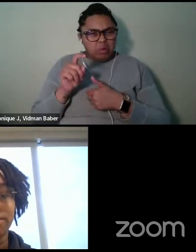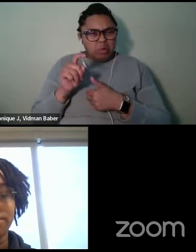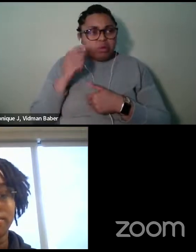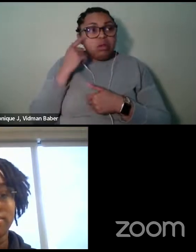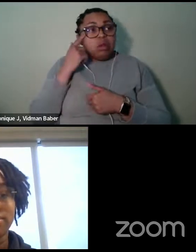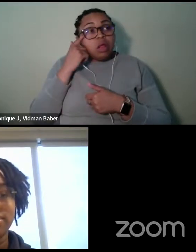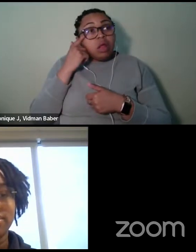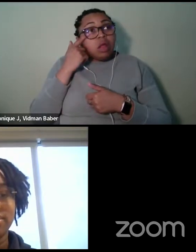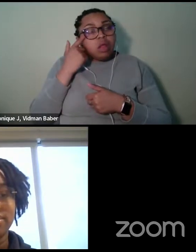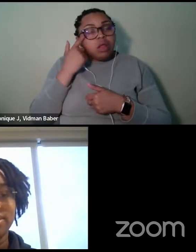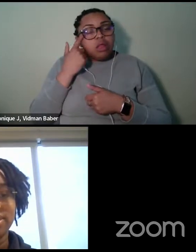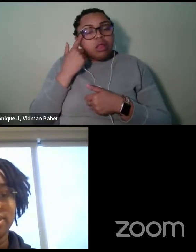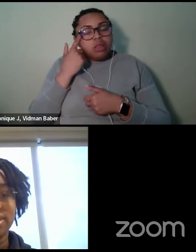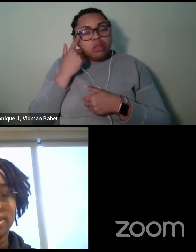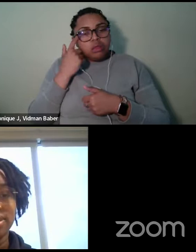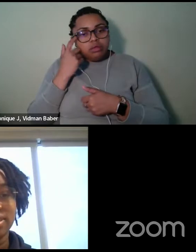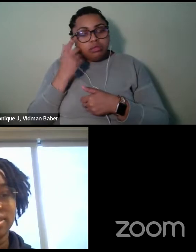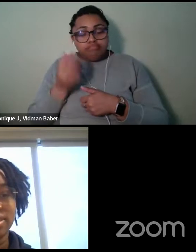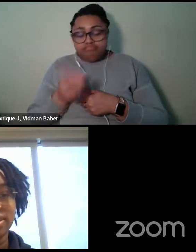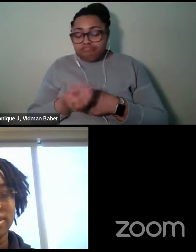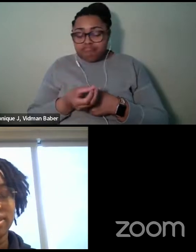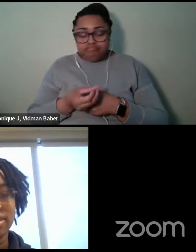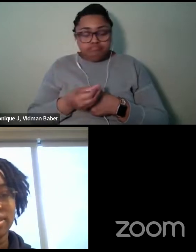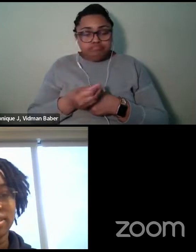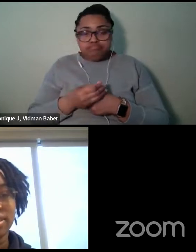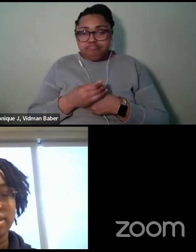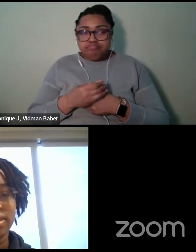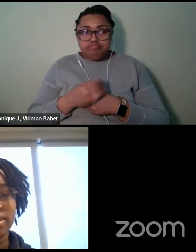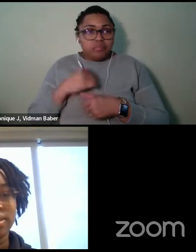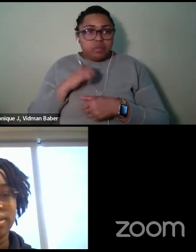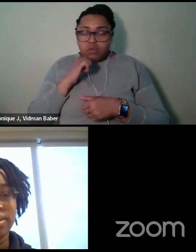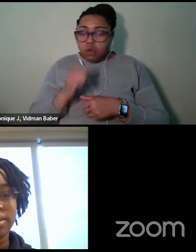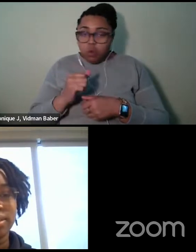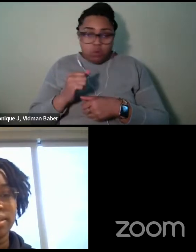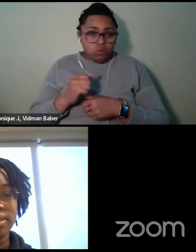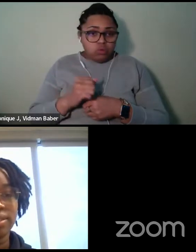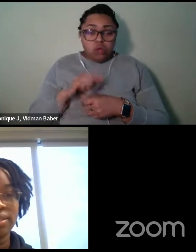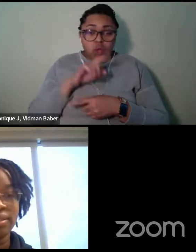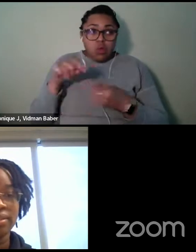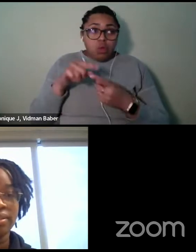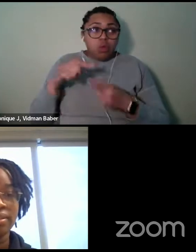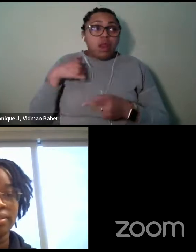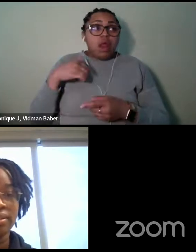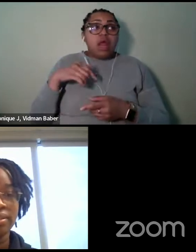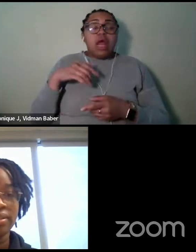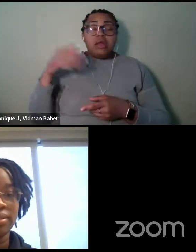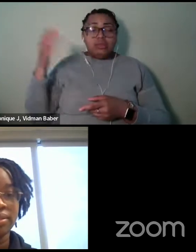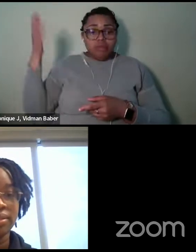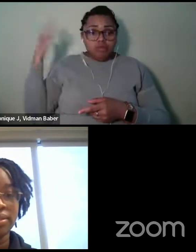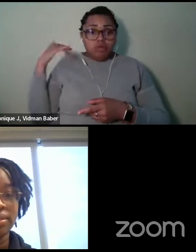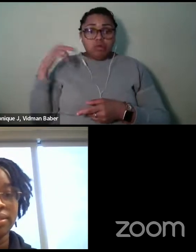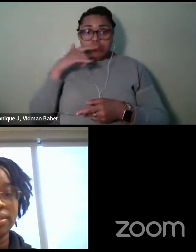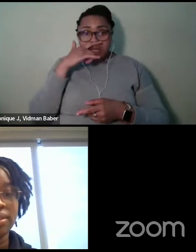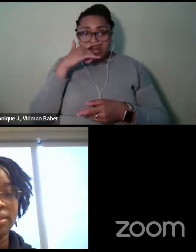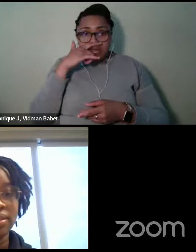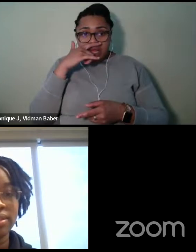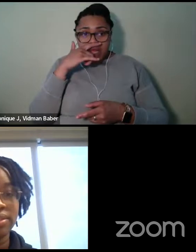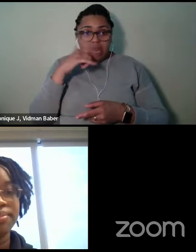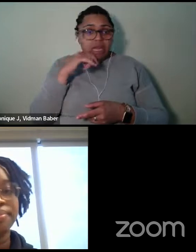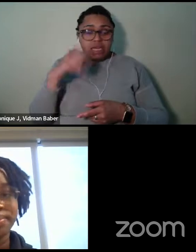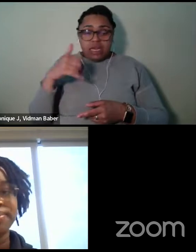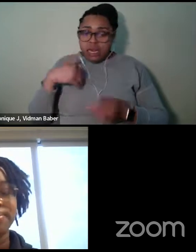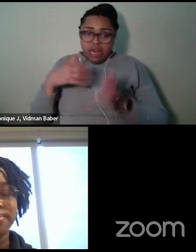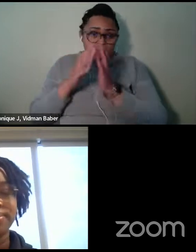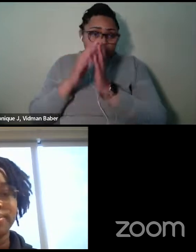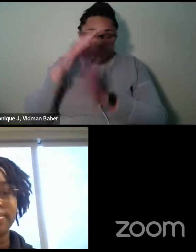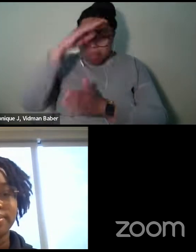Oh, I, you know, I don't. And, and because like when I was a kid, you know, they, we didn't, I didn't have like black books. I